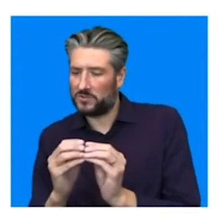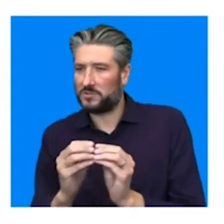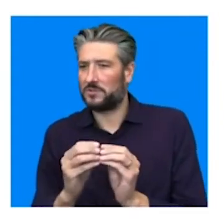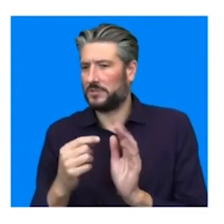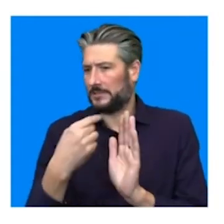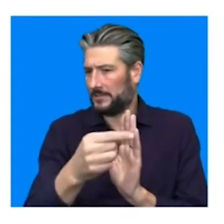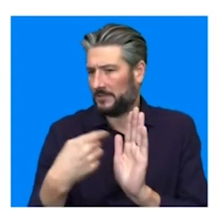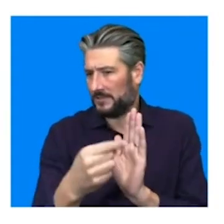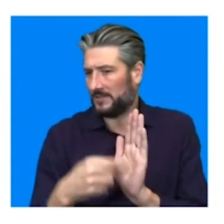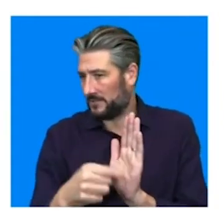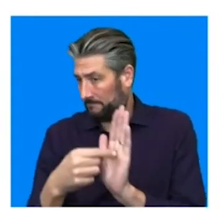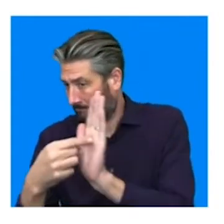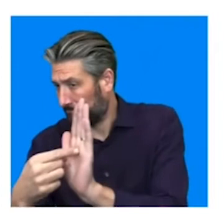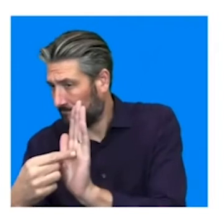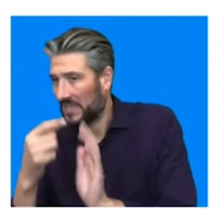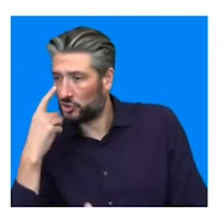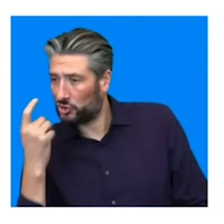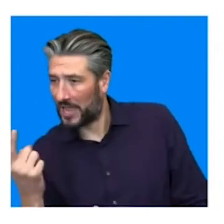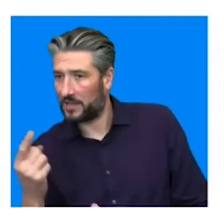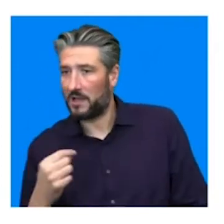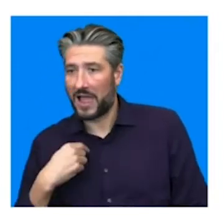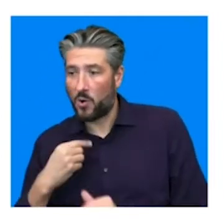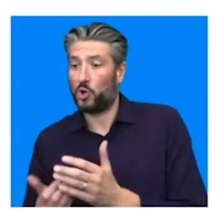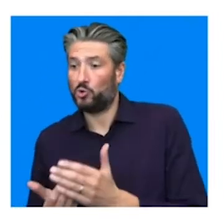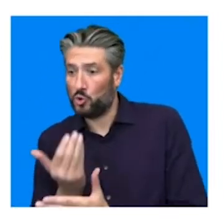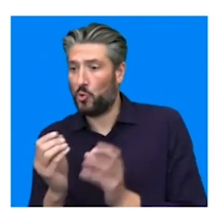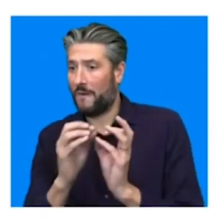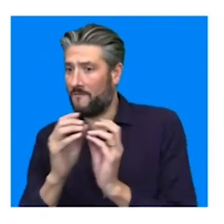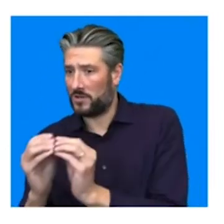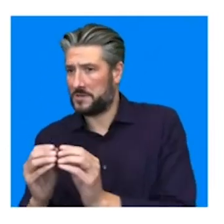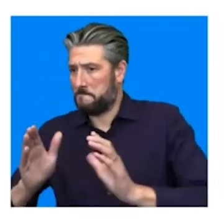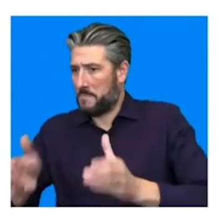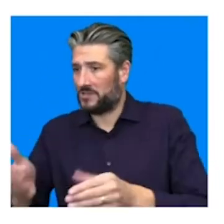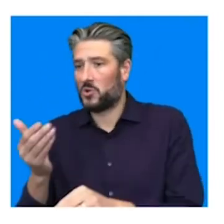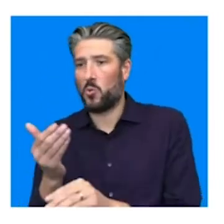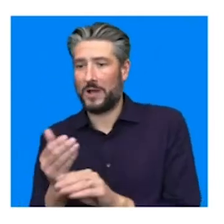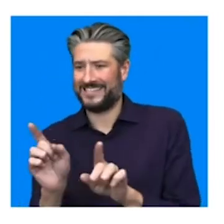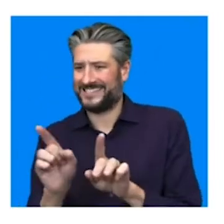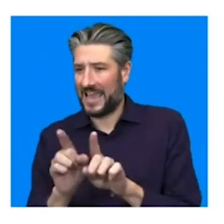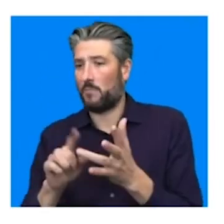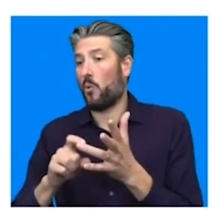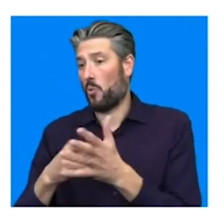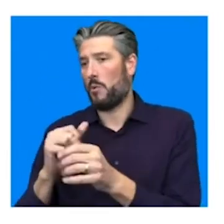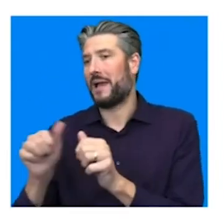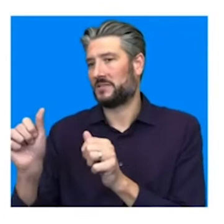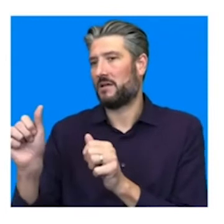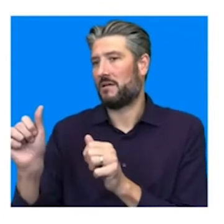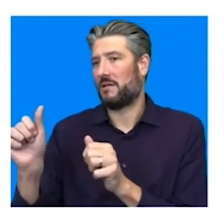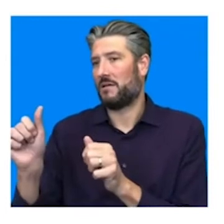at least as well. And when we ended up going through the actual testing itself, it outperformed